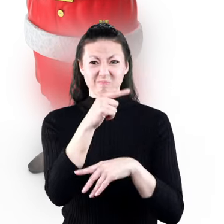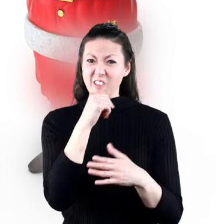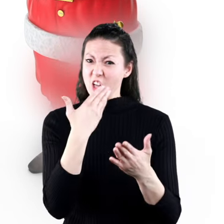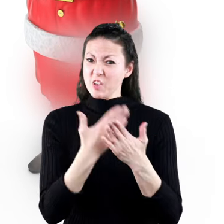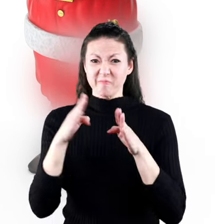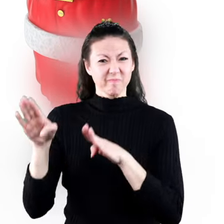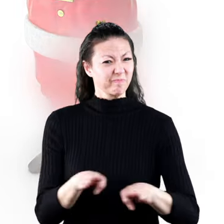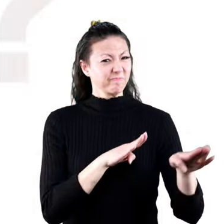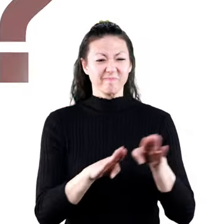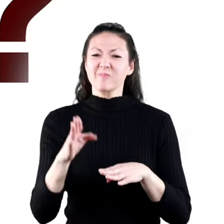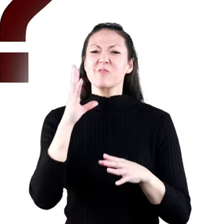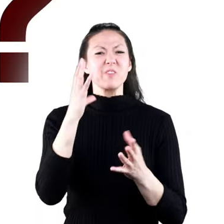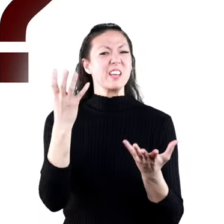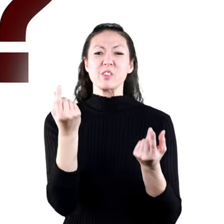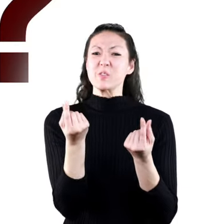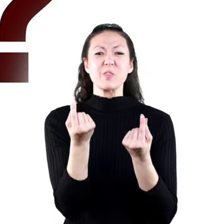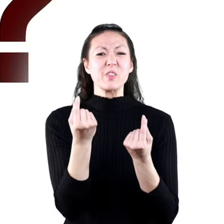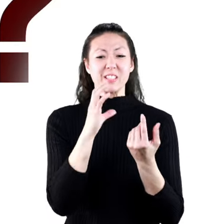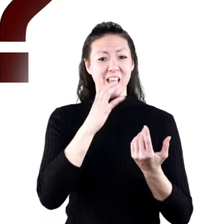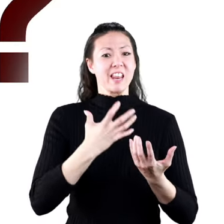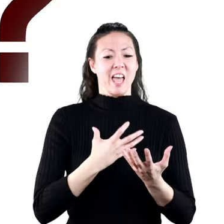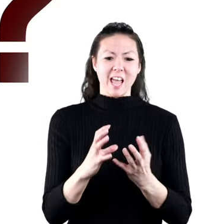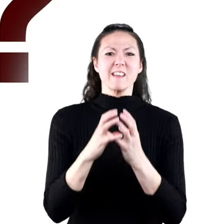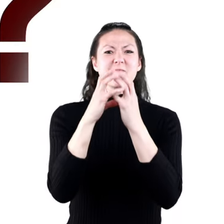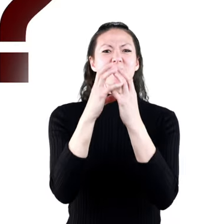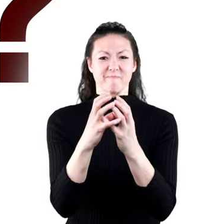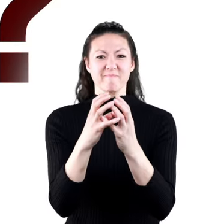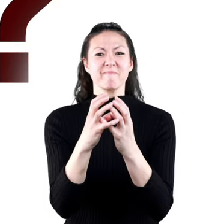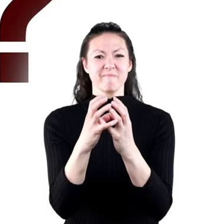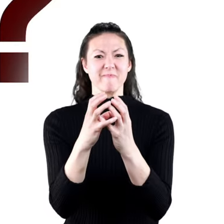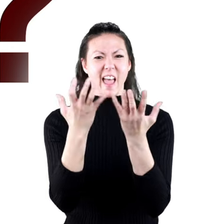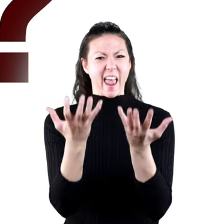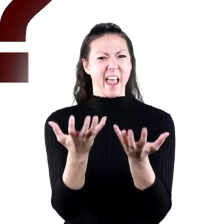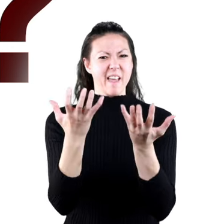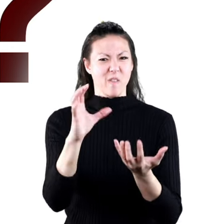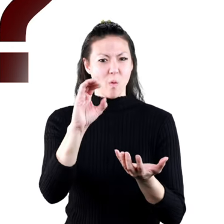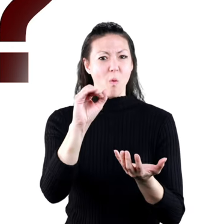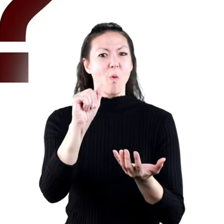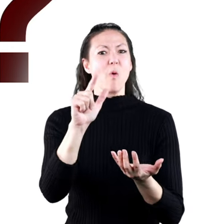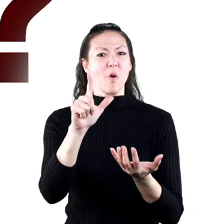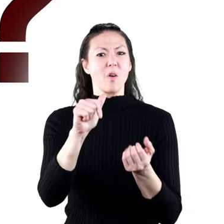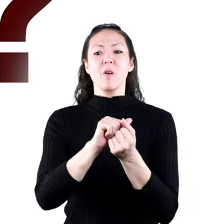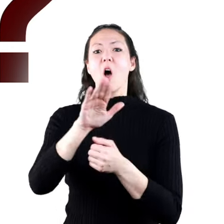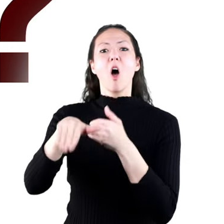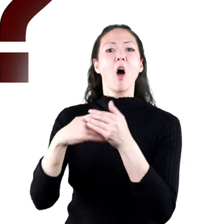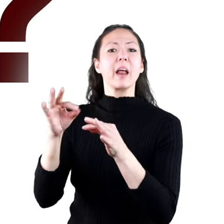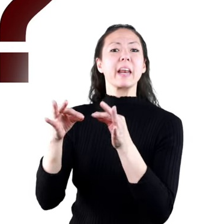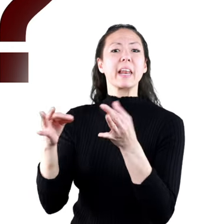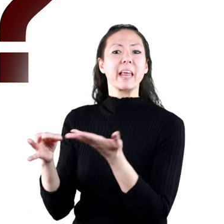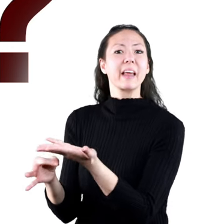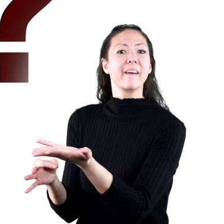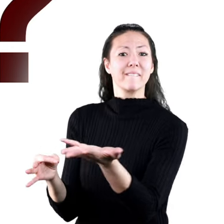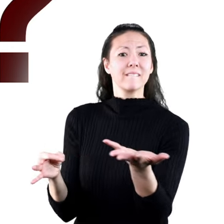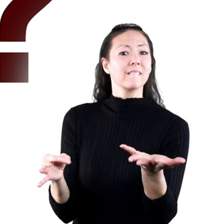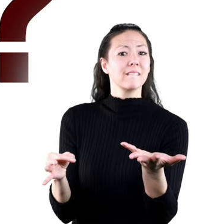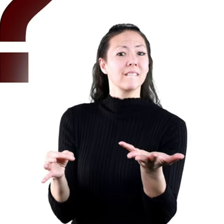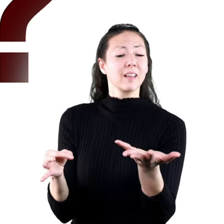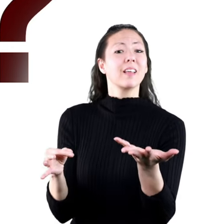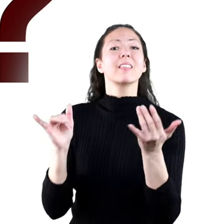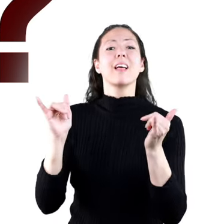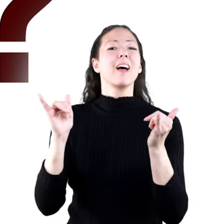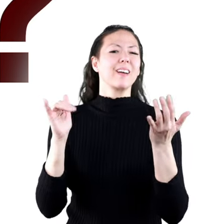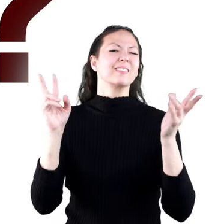haven't been good that year. You have to wonder how Santa can carry that heavy coal along with all those gifts.